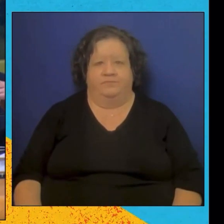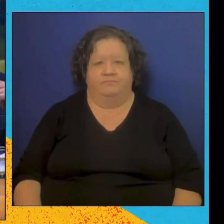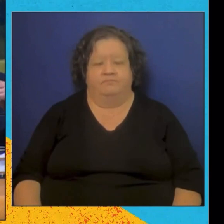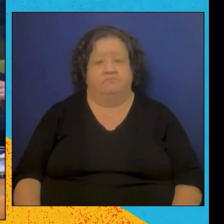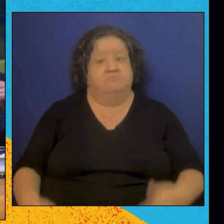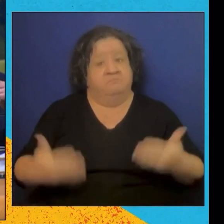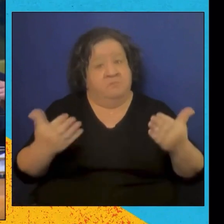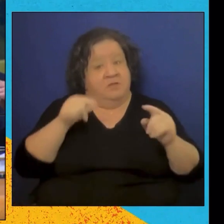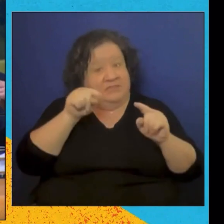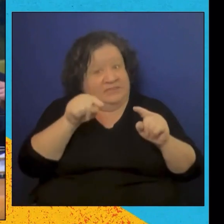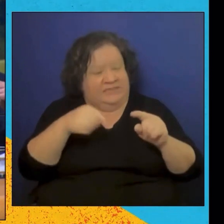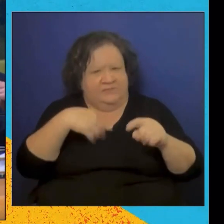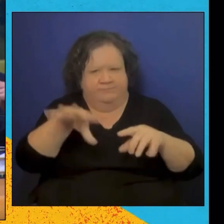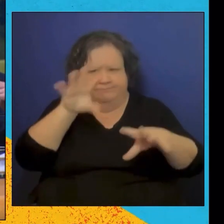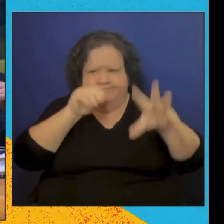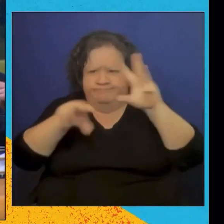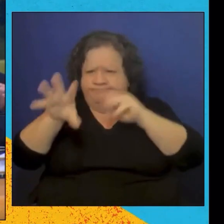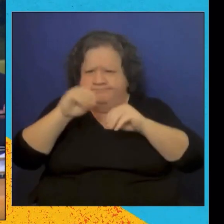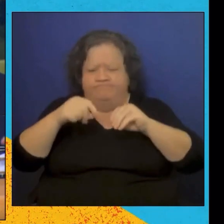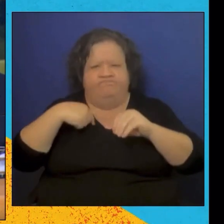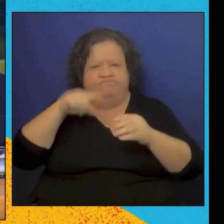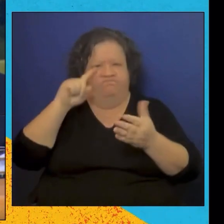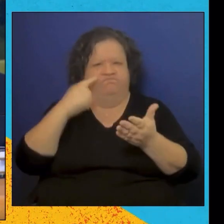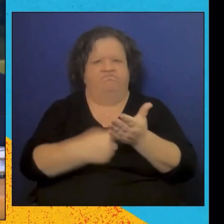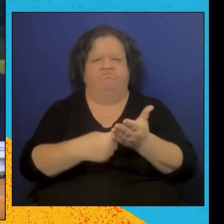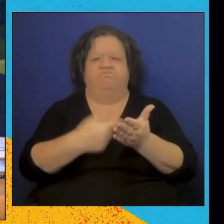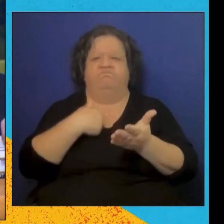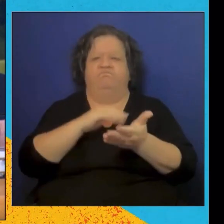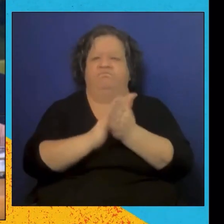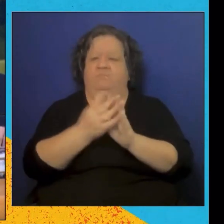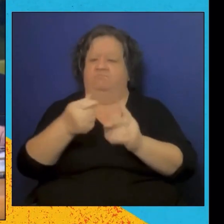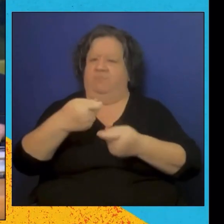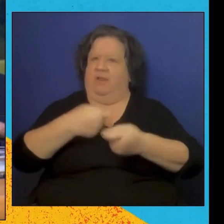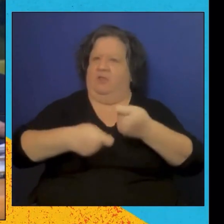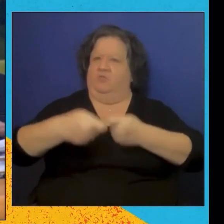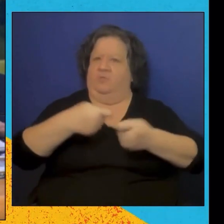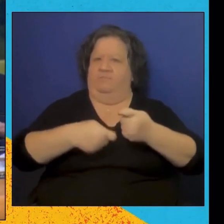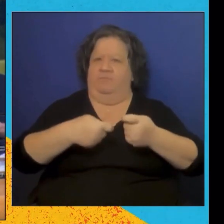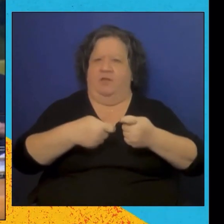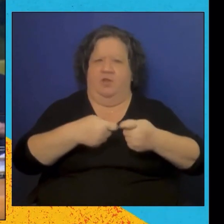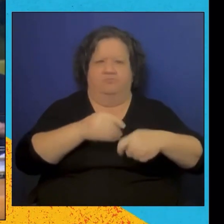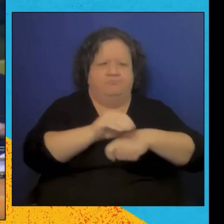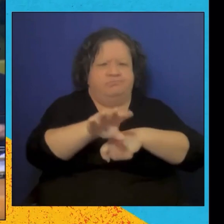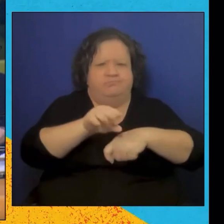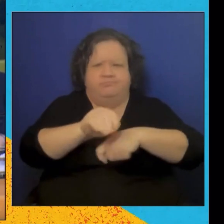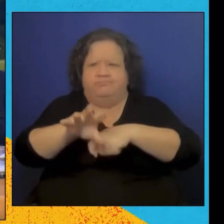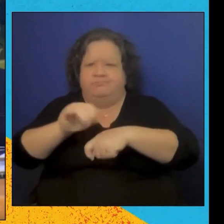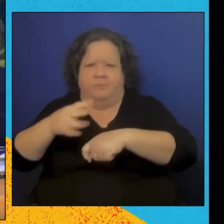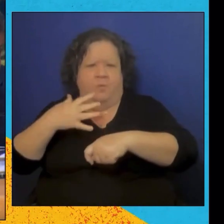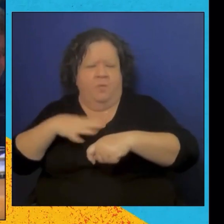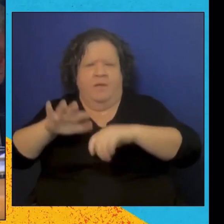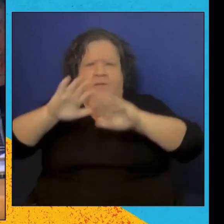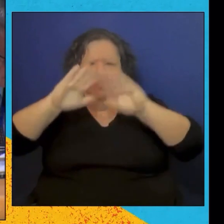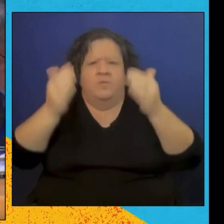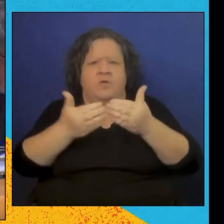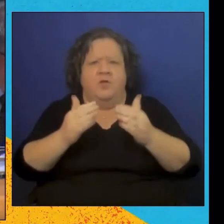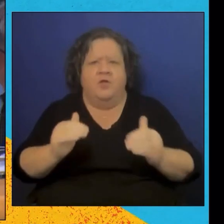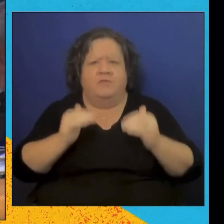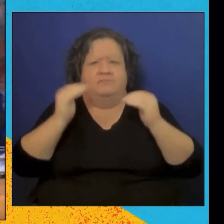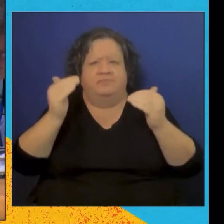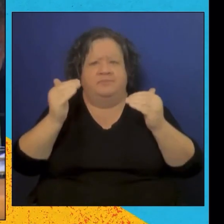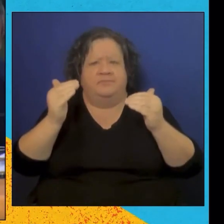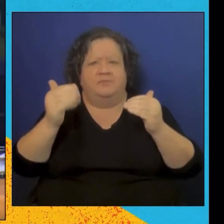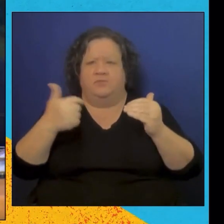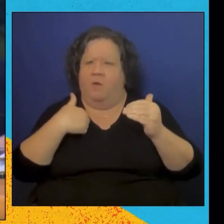partner with ministries of education and private sector companies to create multi-stakeholder impact partnerships. It